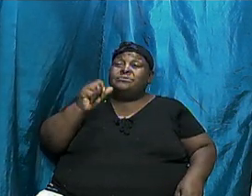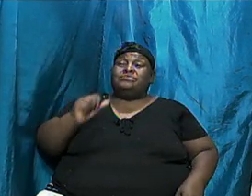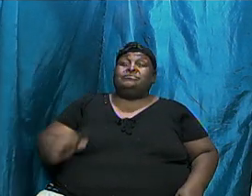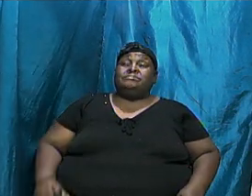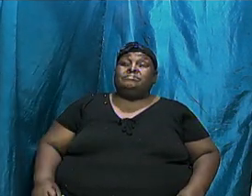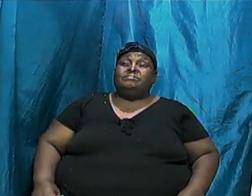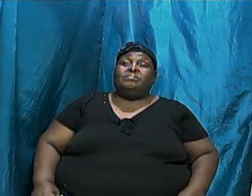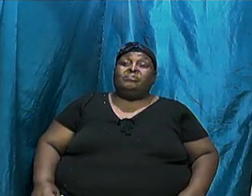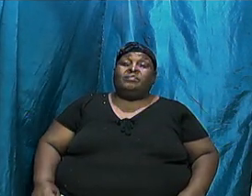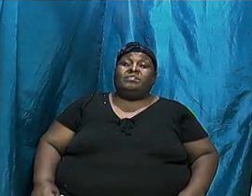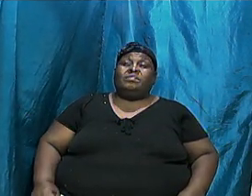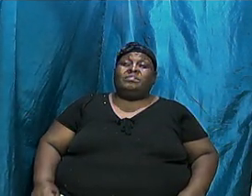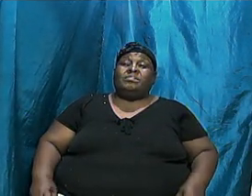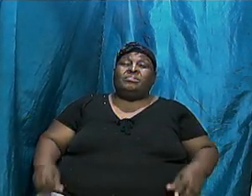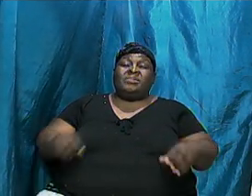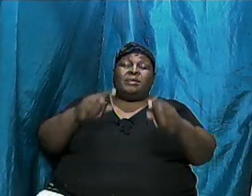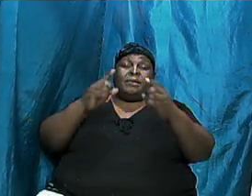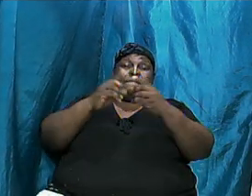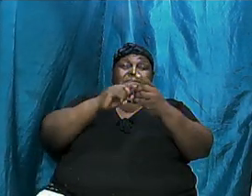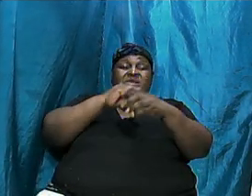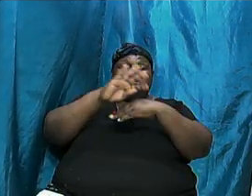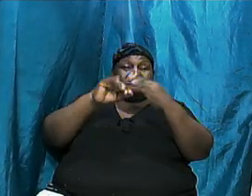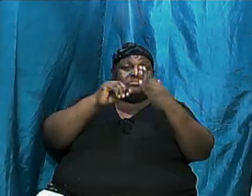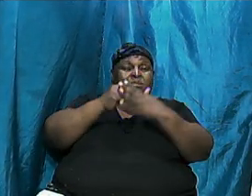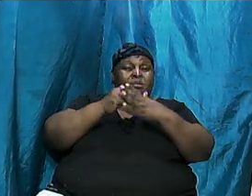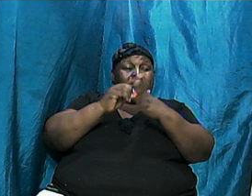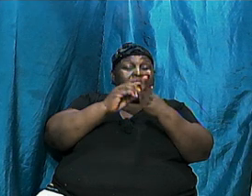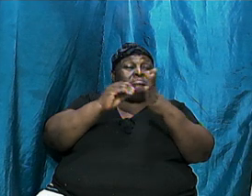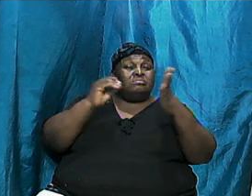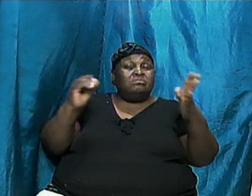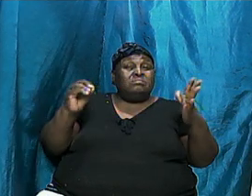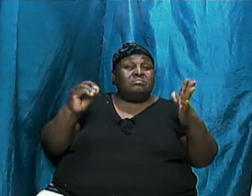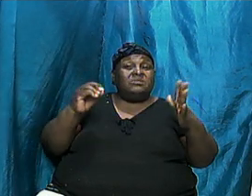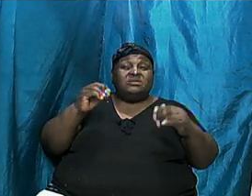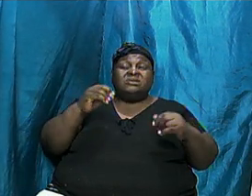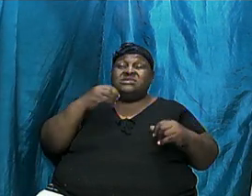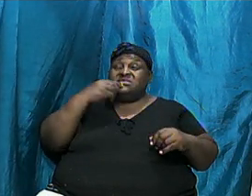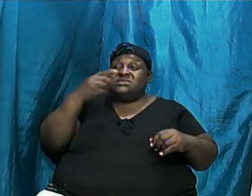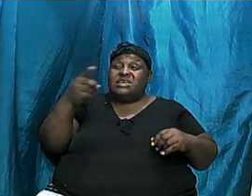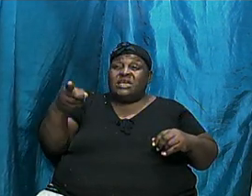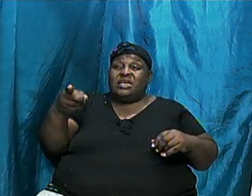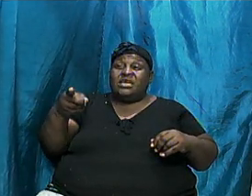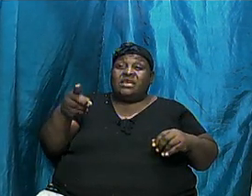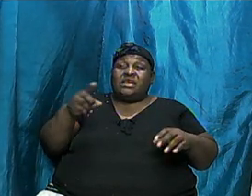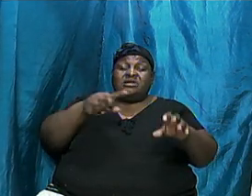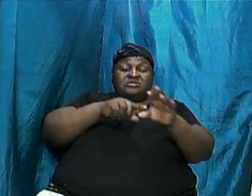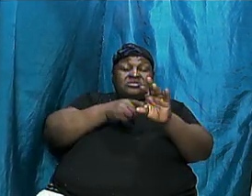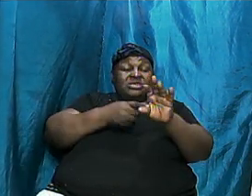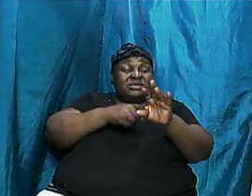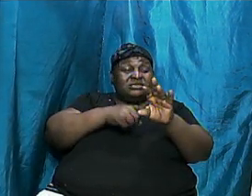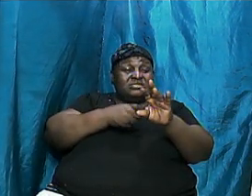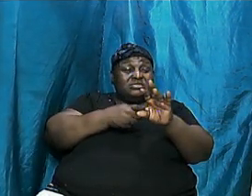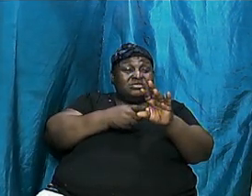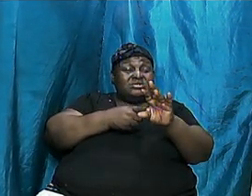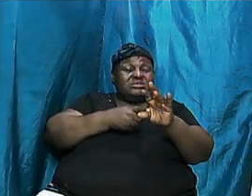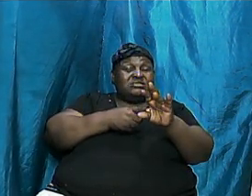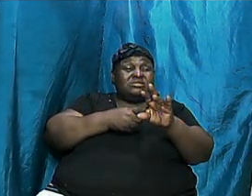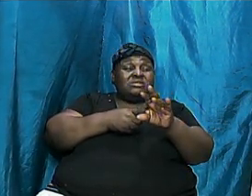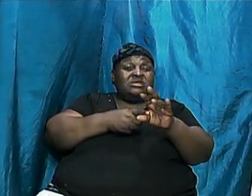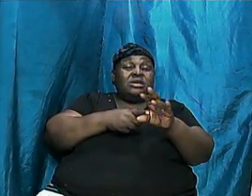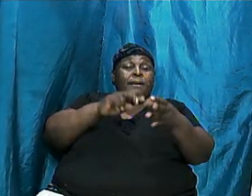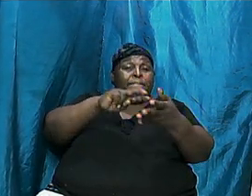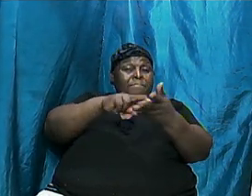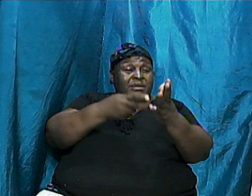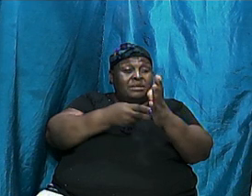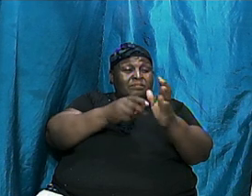meet all of those objectives. We did say that the name Genesis means beginning. And the book, as it